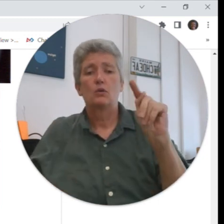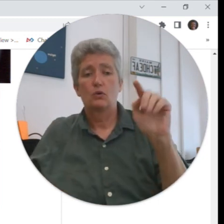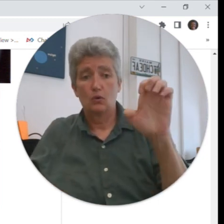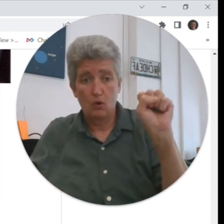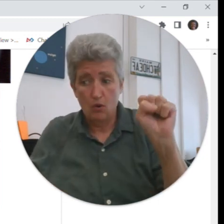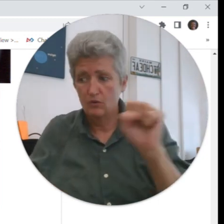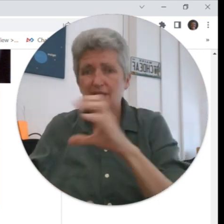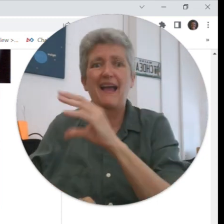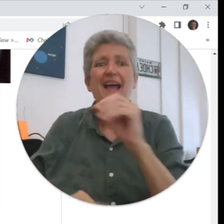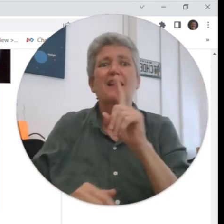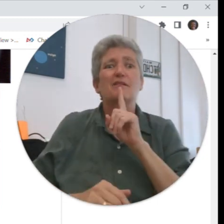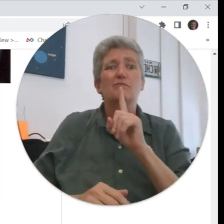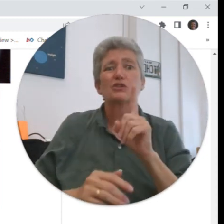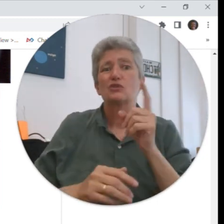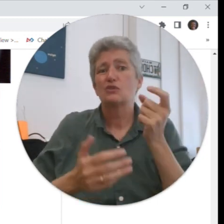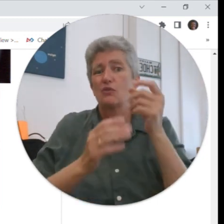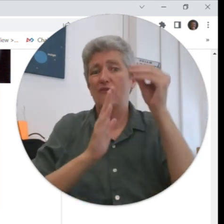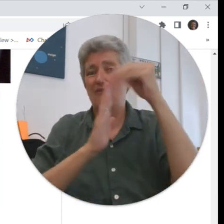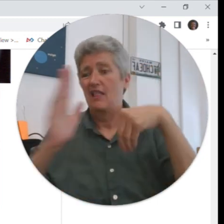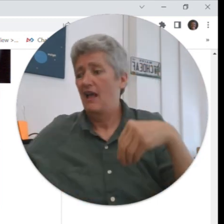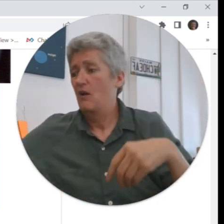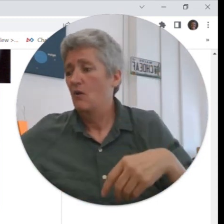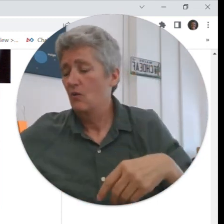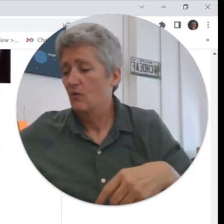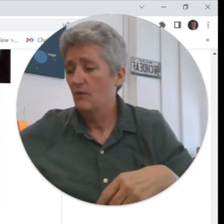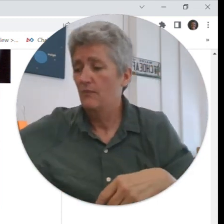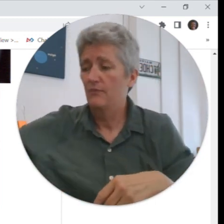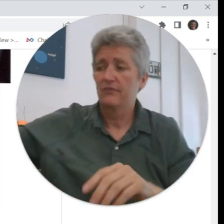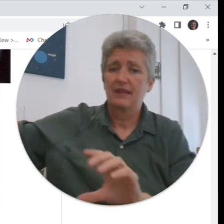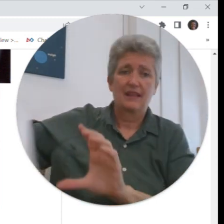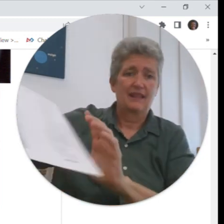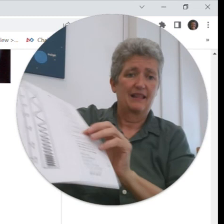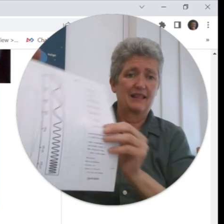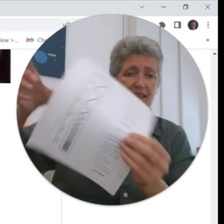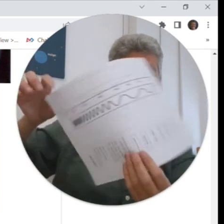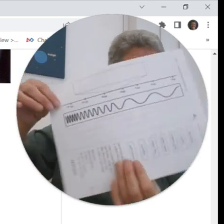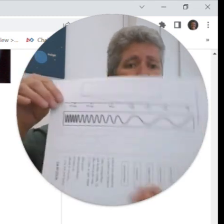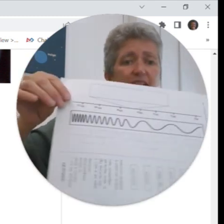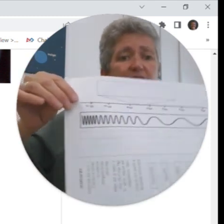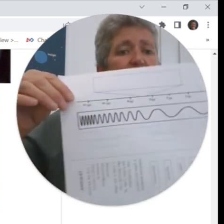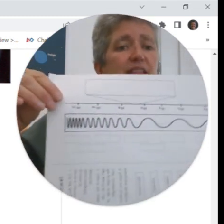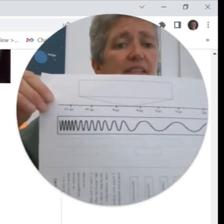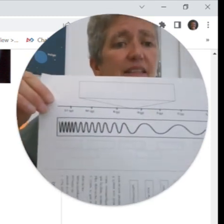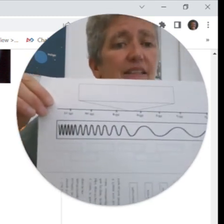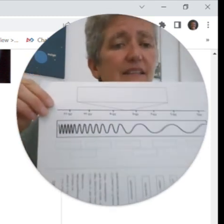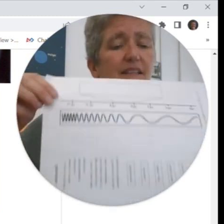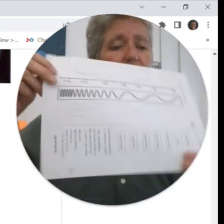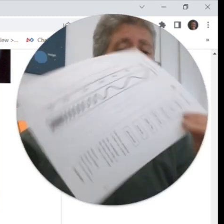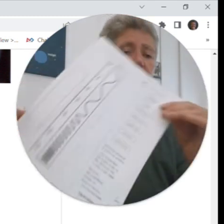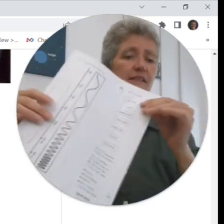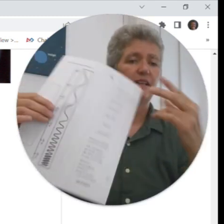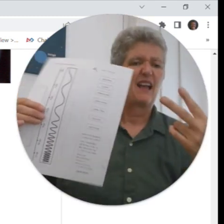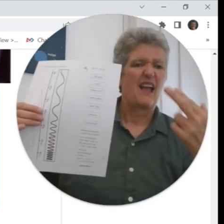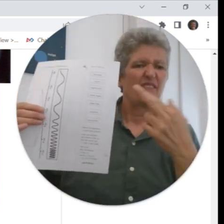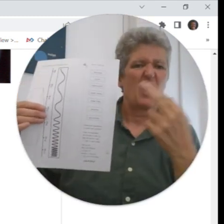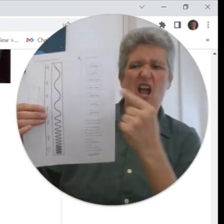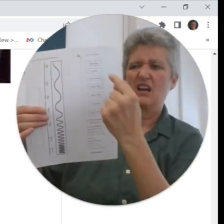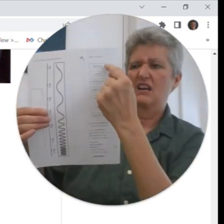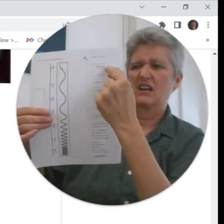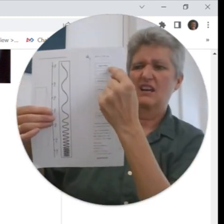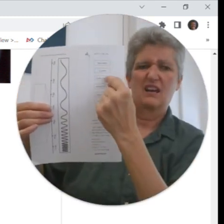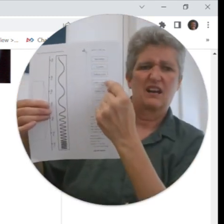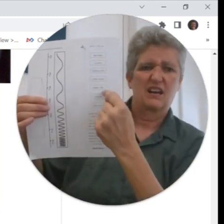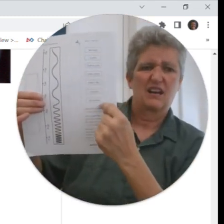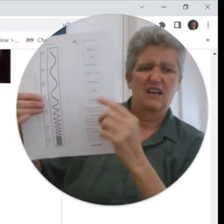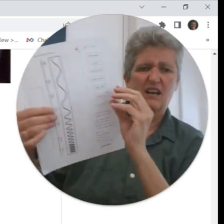make sure you put them in your notebooks and information about this and and also fill out this sheet here that I've given